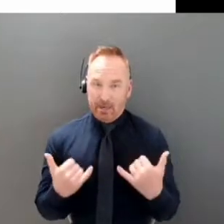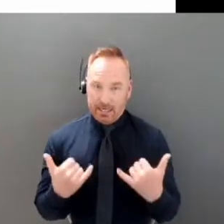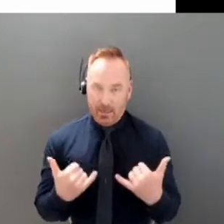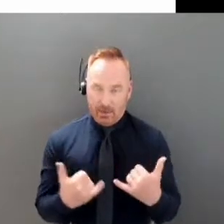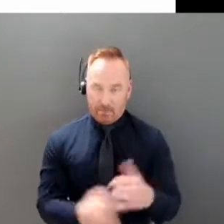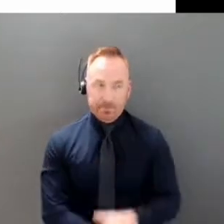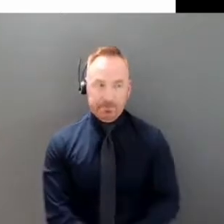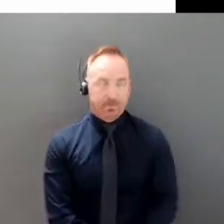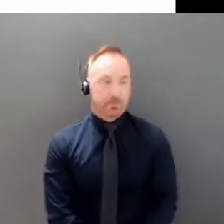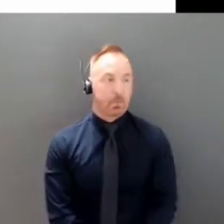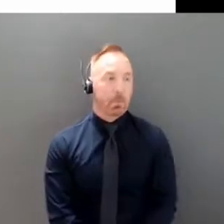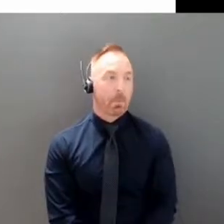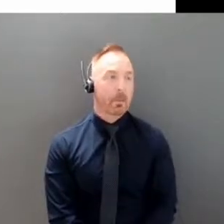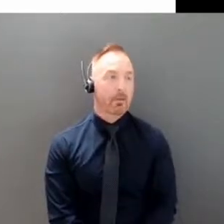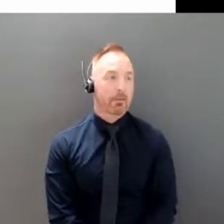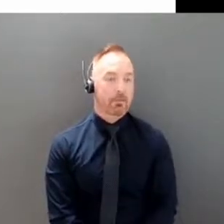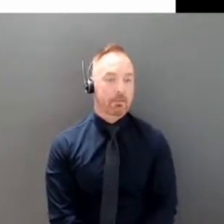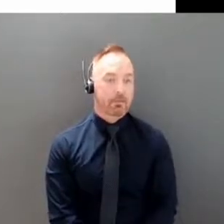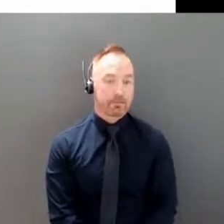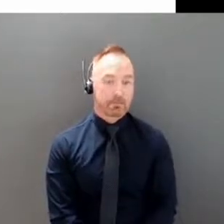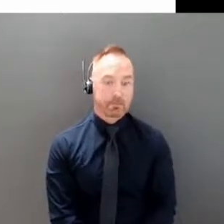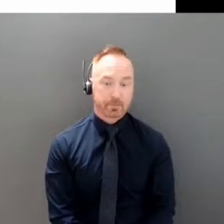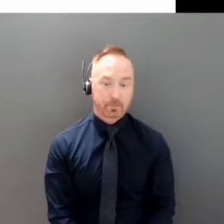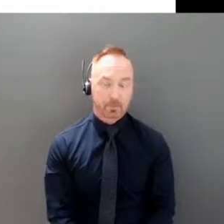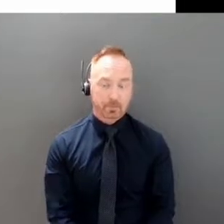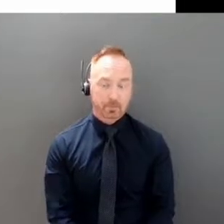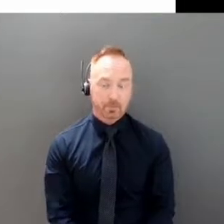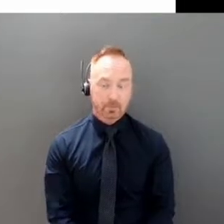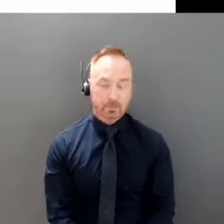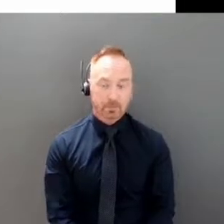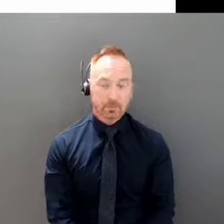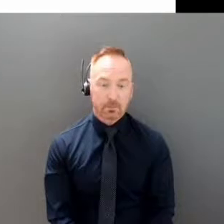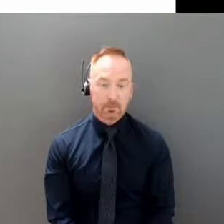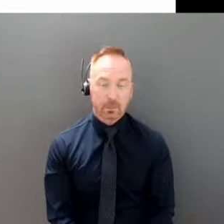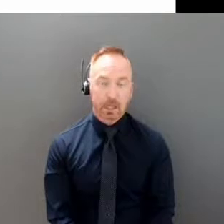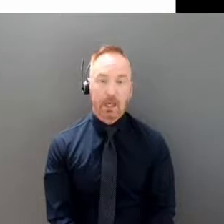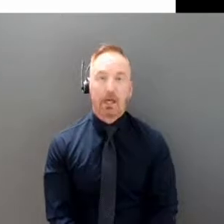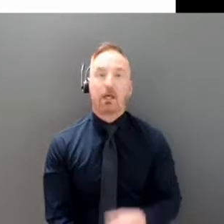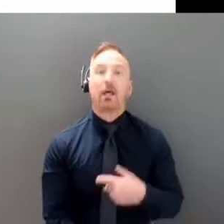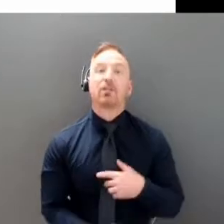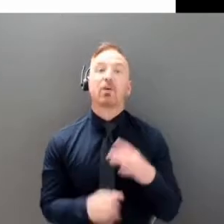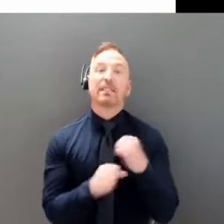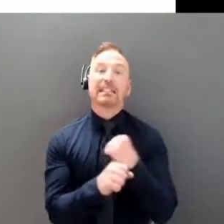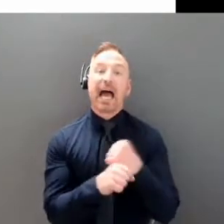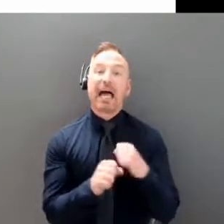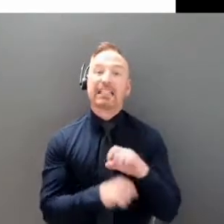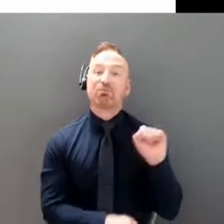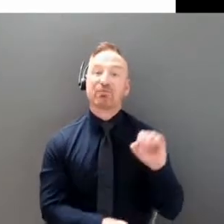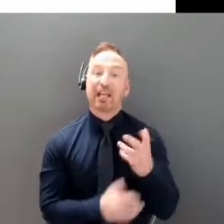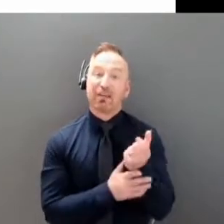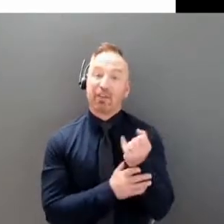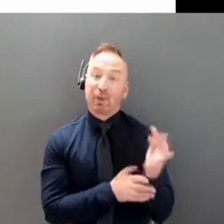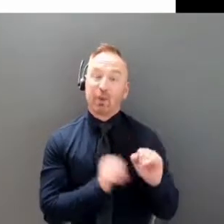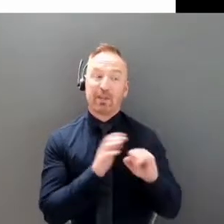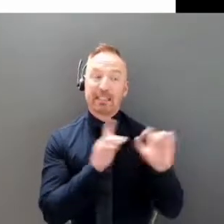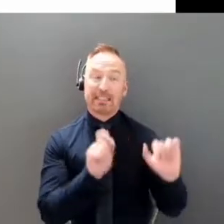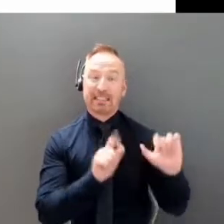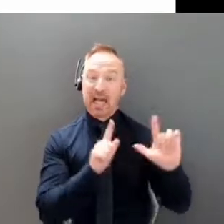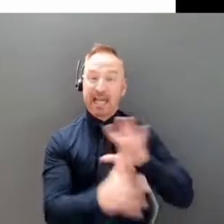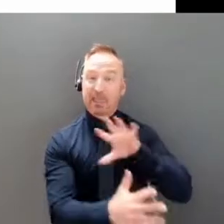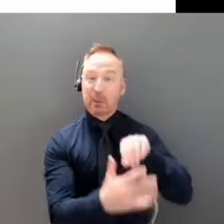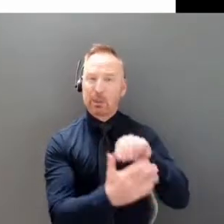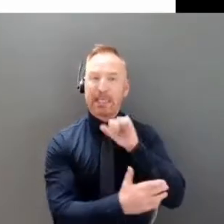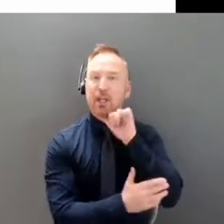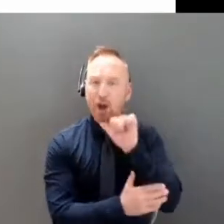In terms of, I'm going to go over through a few figures which aren't, which aren't reflected on this slide but just, just